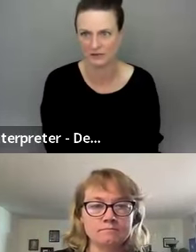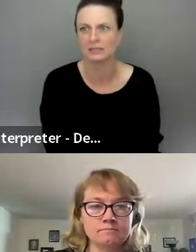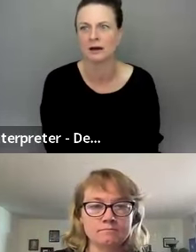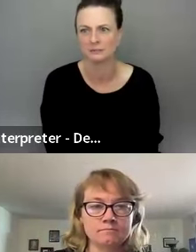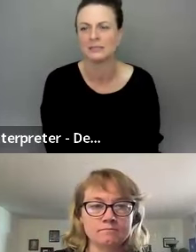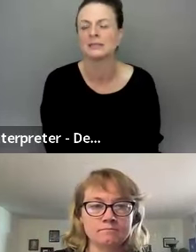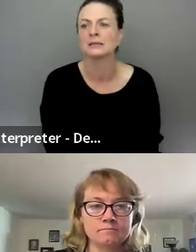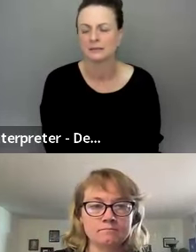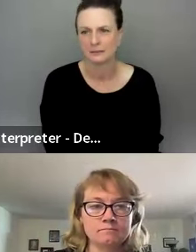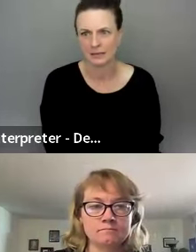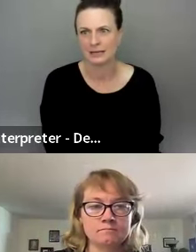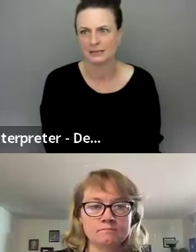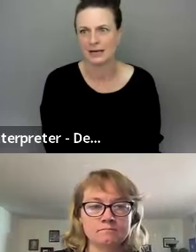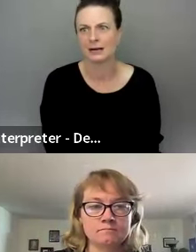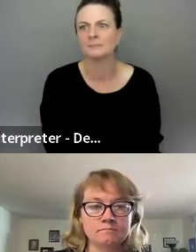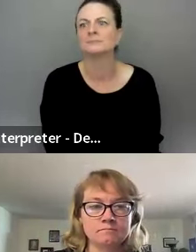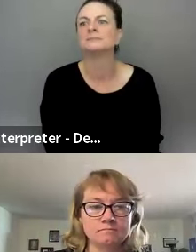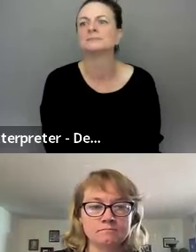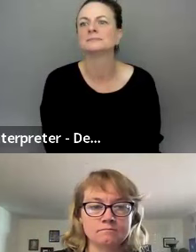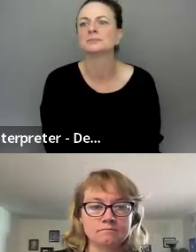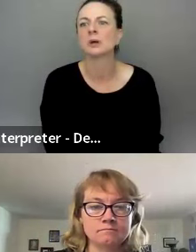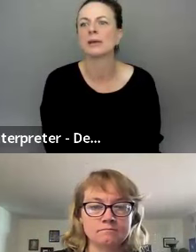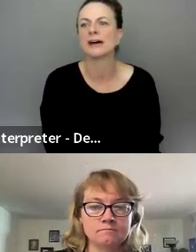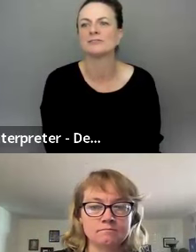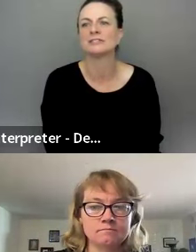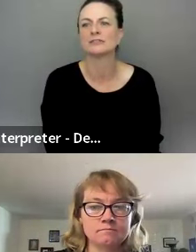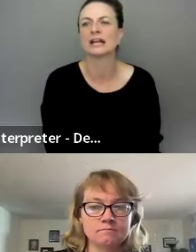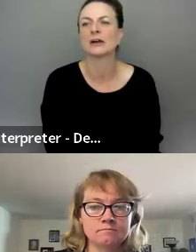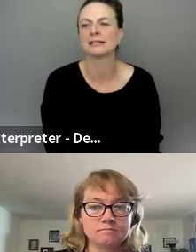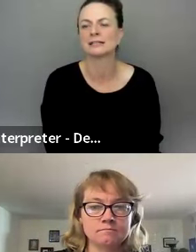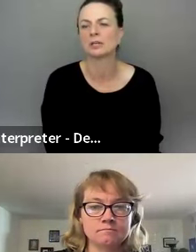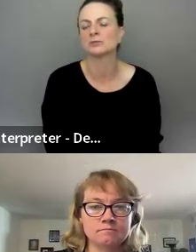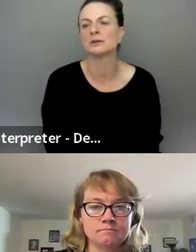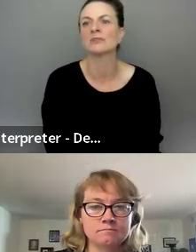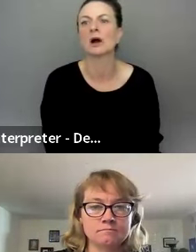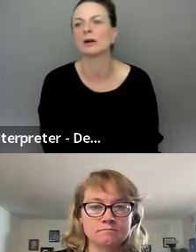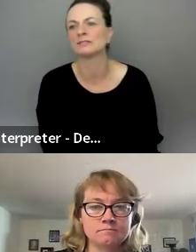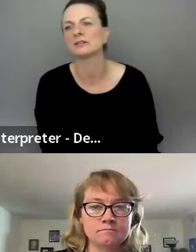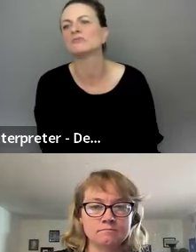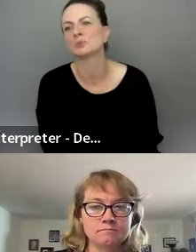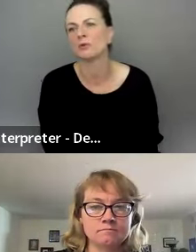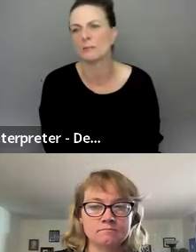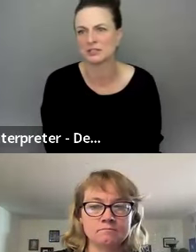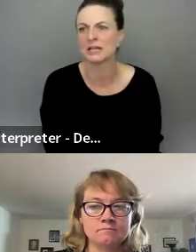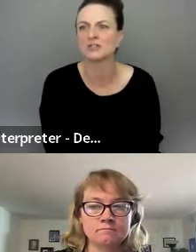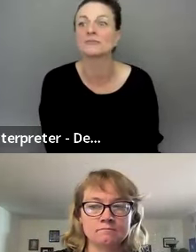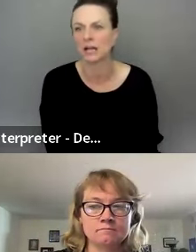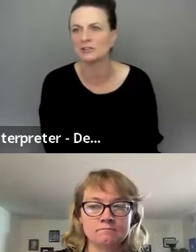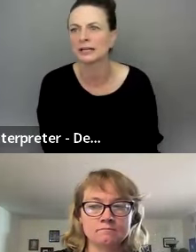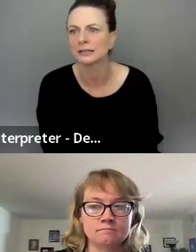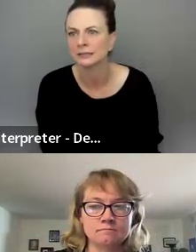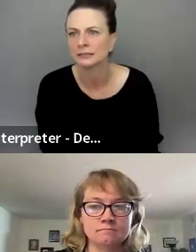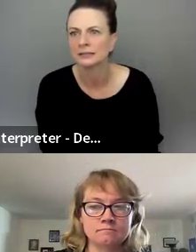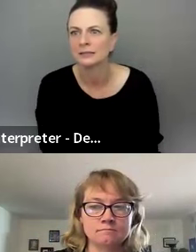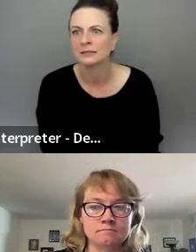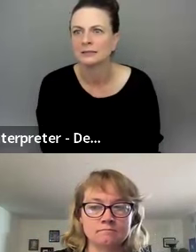part of Vietnam. And, um, so we have different areas and we use the arm as a visual representation of the